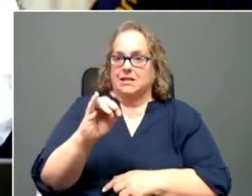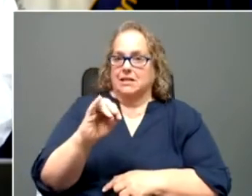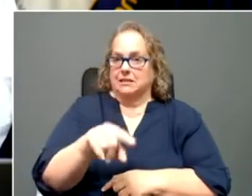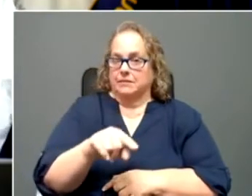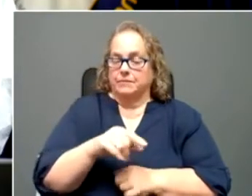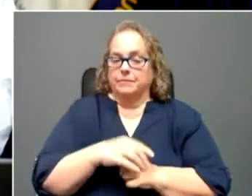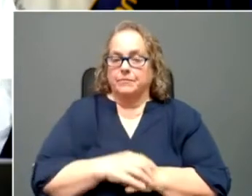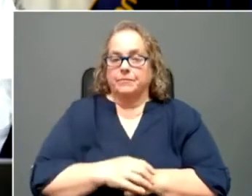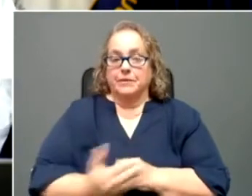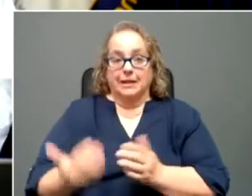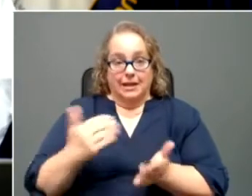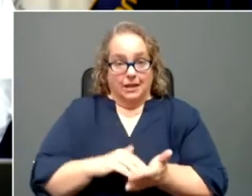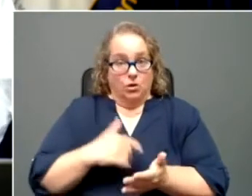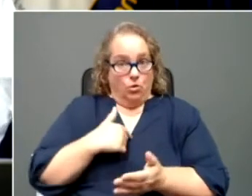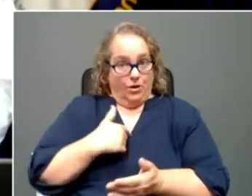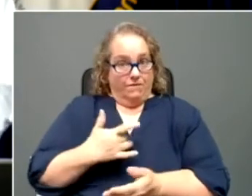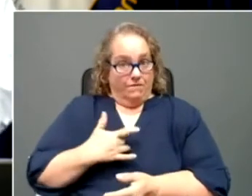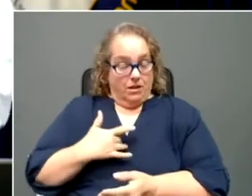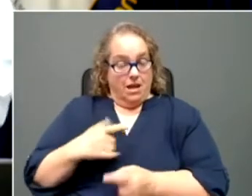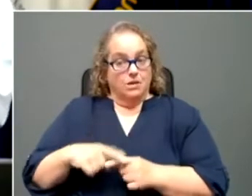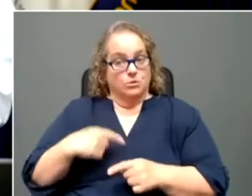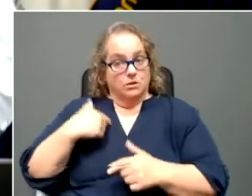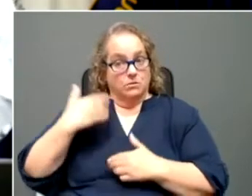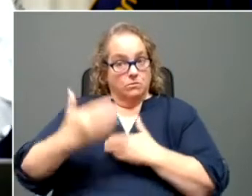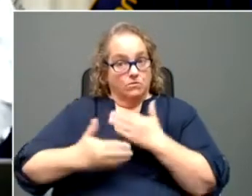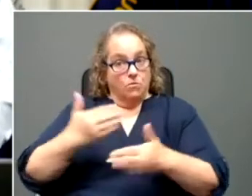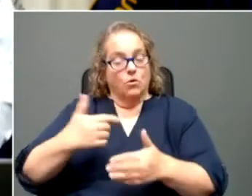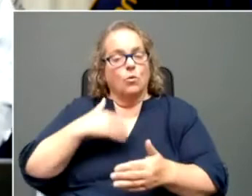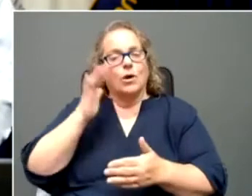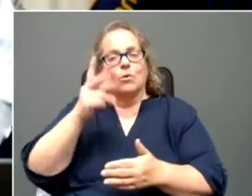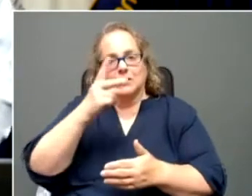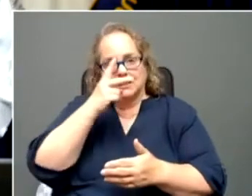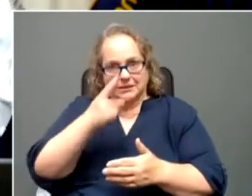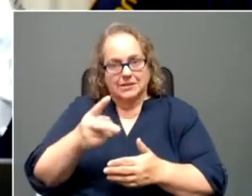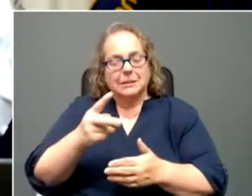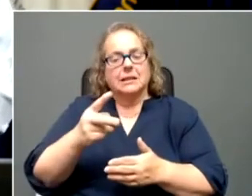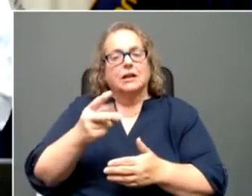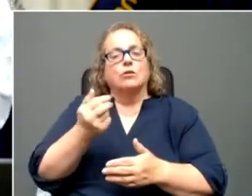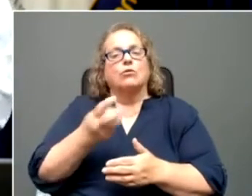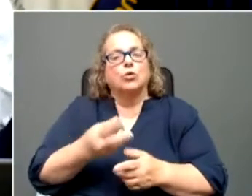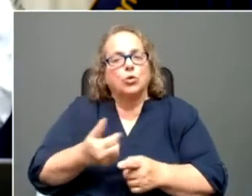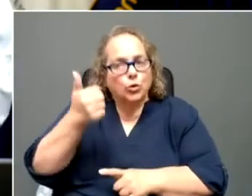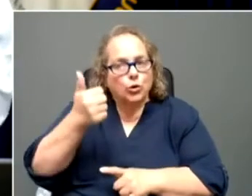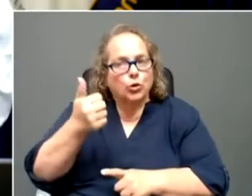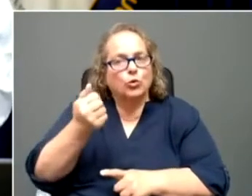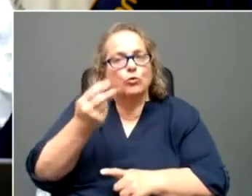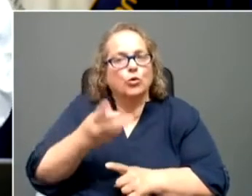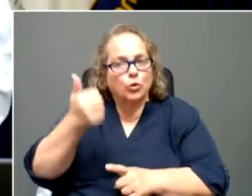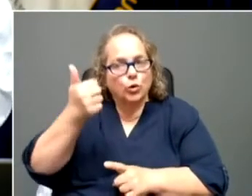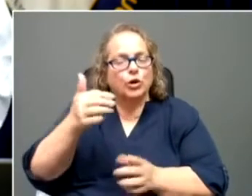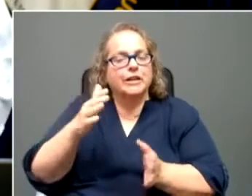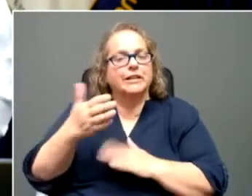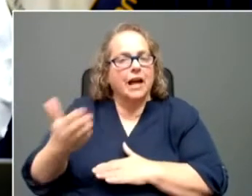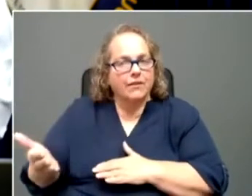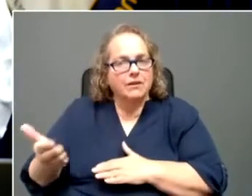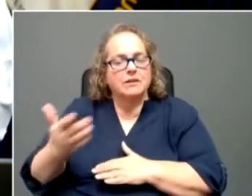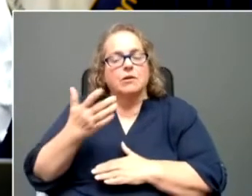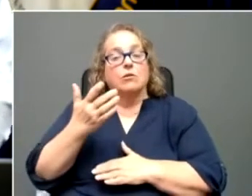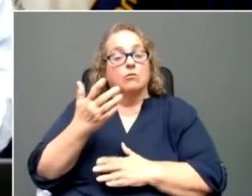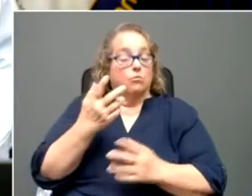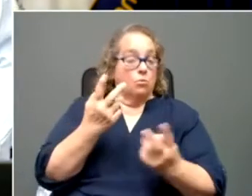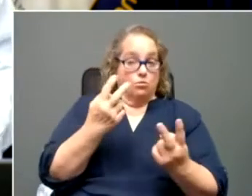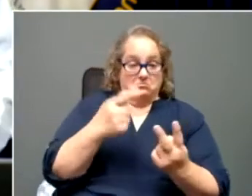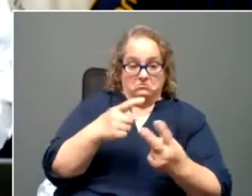we think that as we move forward, what we're going to see are fewer and fewer deaths, both because of the